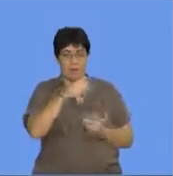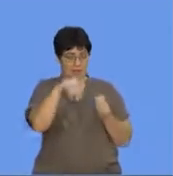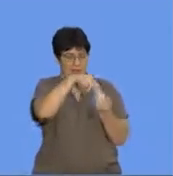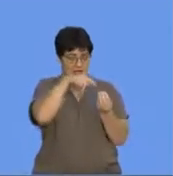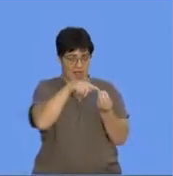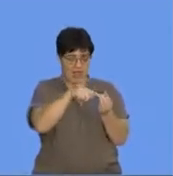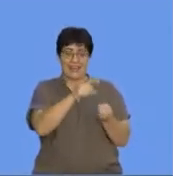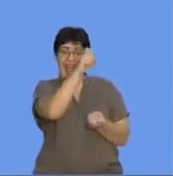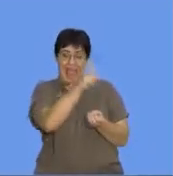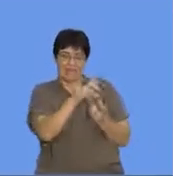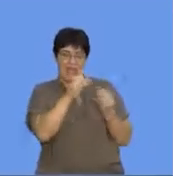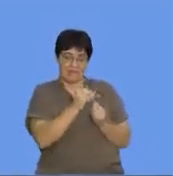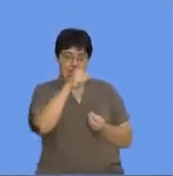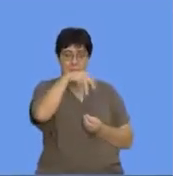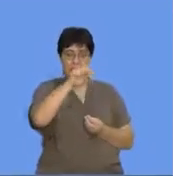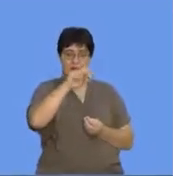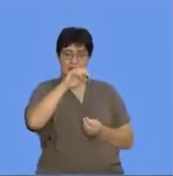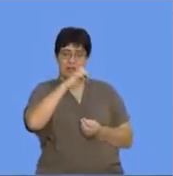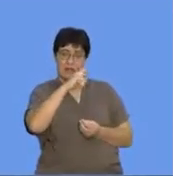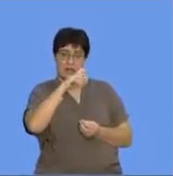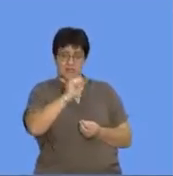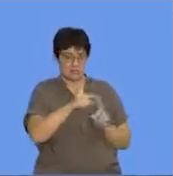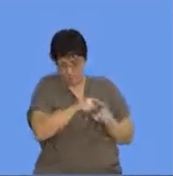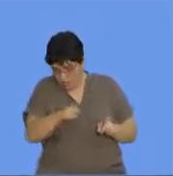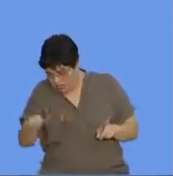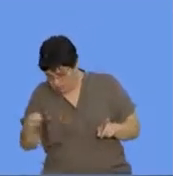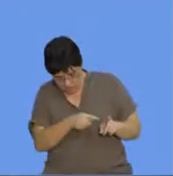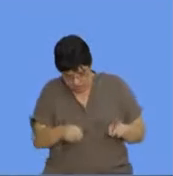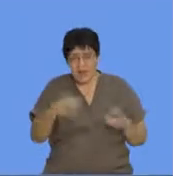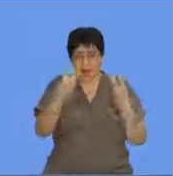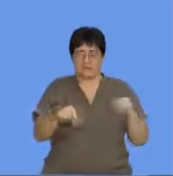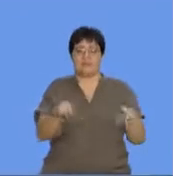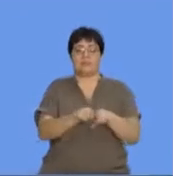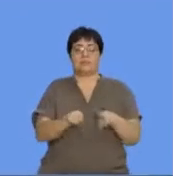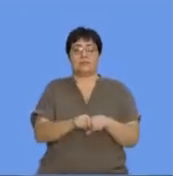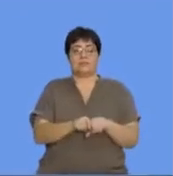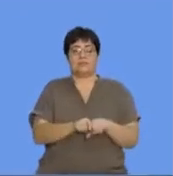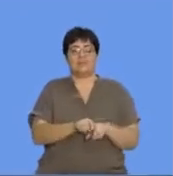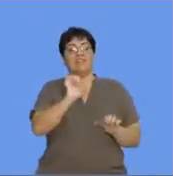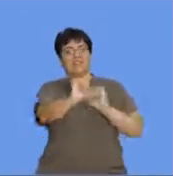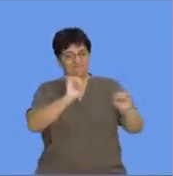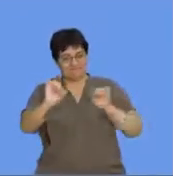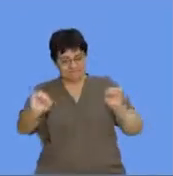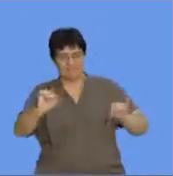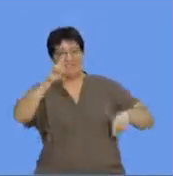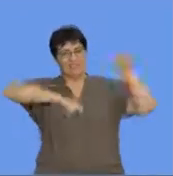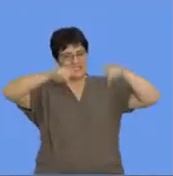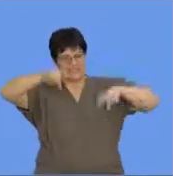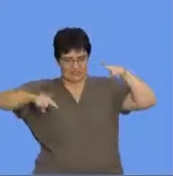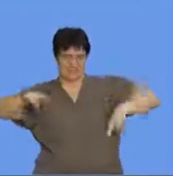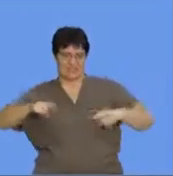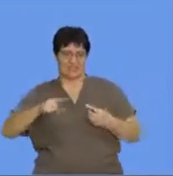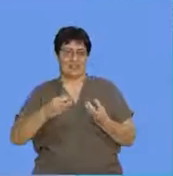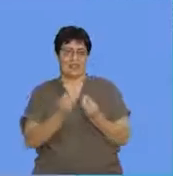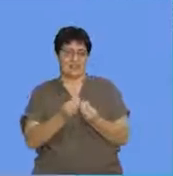X consists of particles, all these other ones, because in their own right, there are also different forms of matter, it also